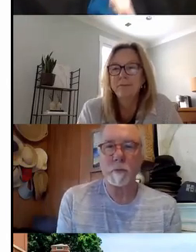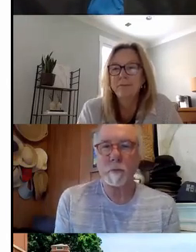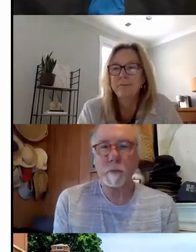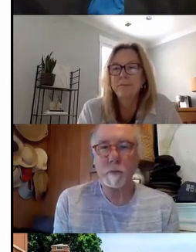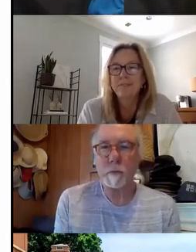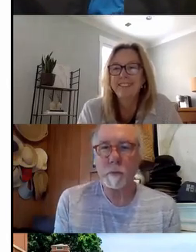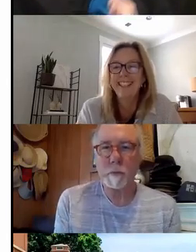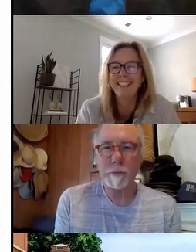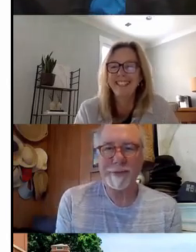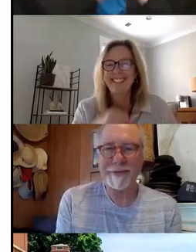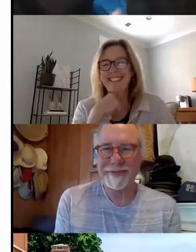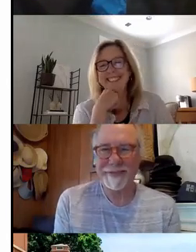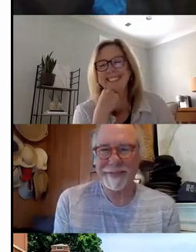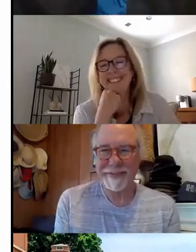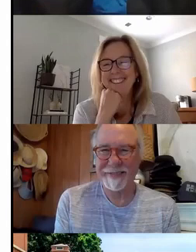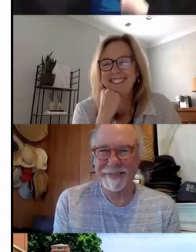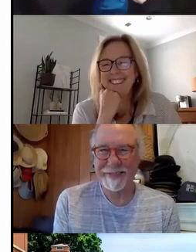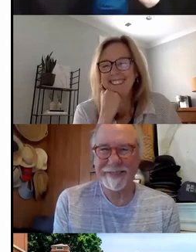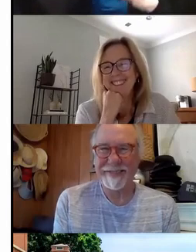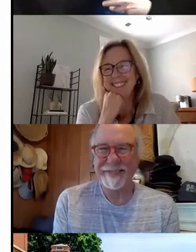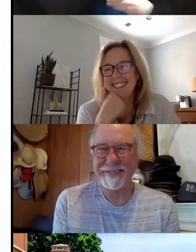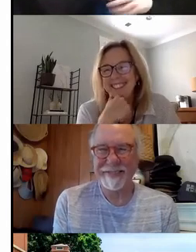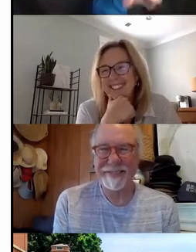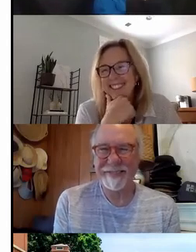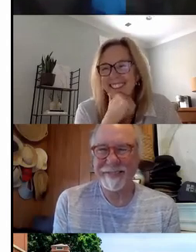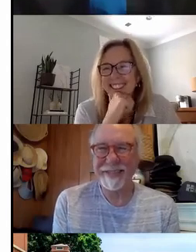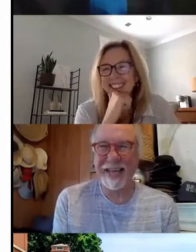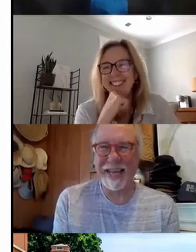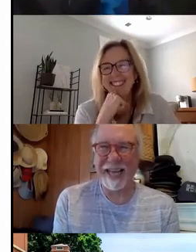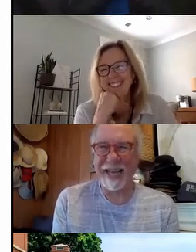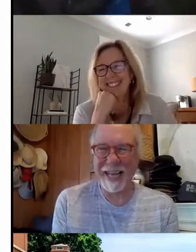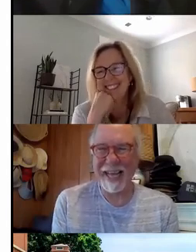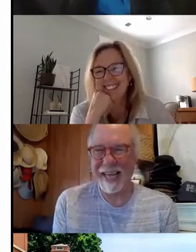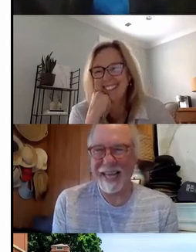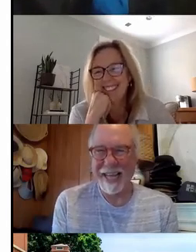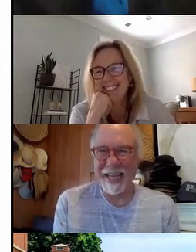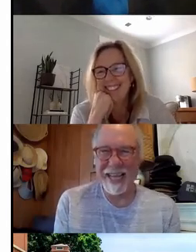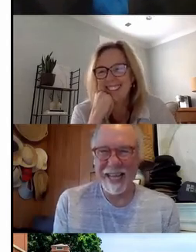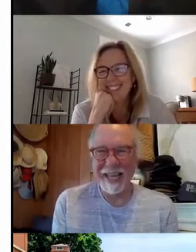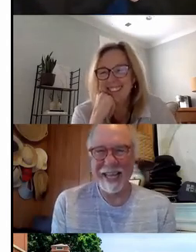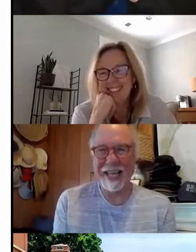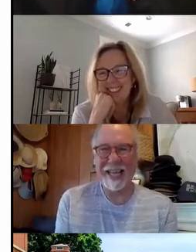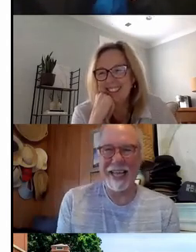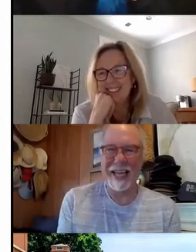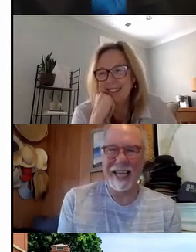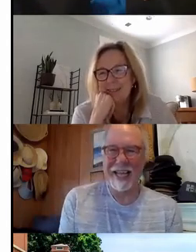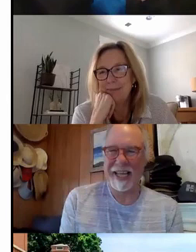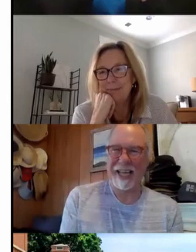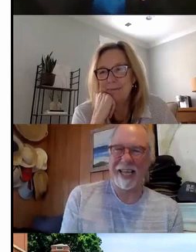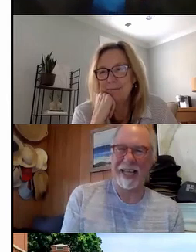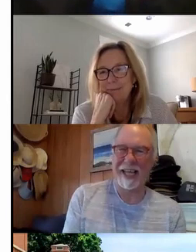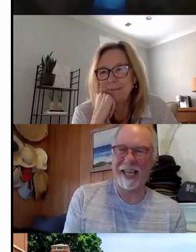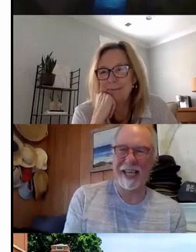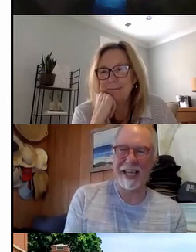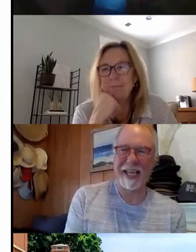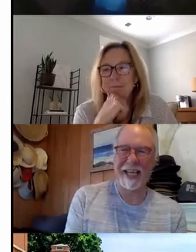Go ahead, Mary. Okay. I was like, do you want me to jump in? Yeah, we do. Okay. So when it comes to making